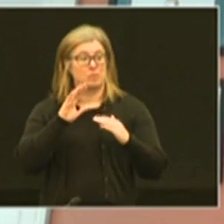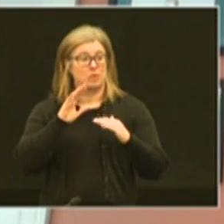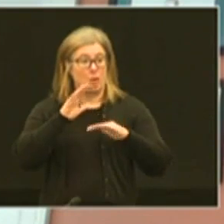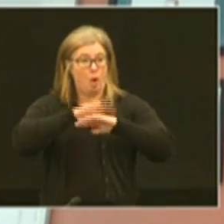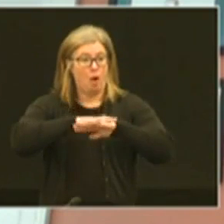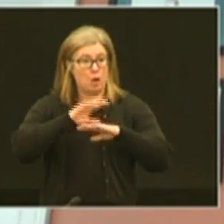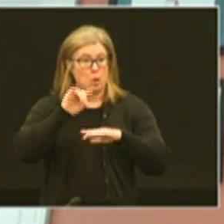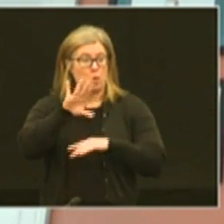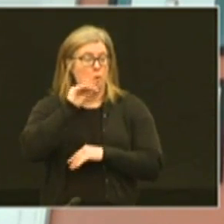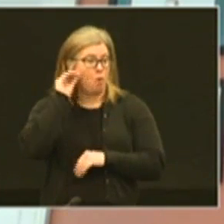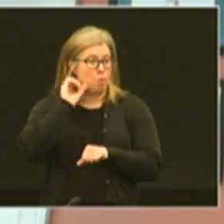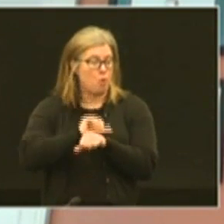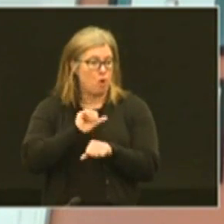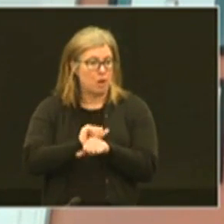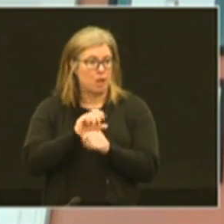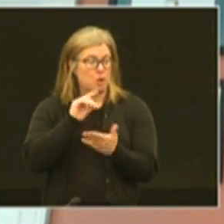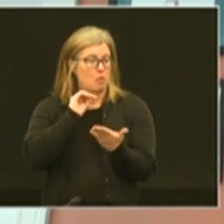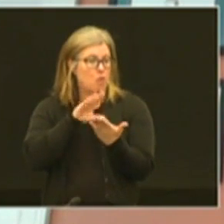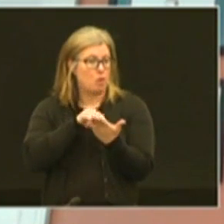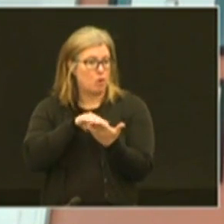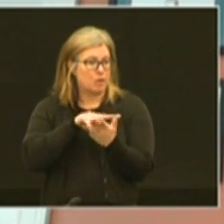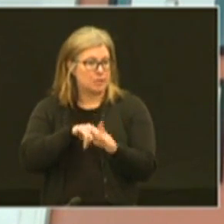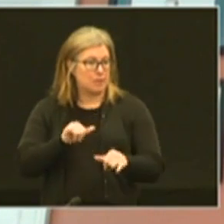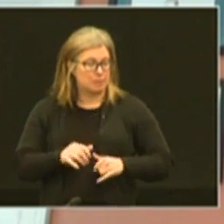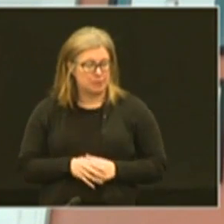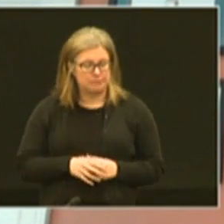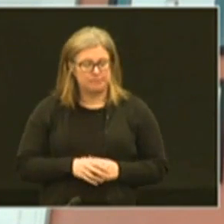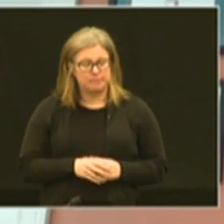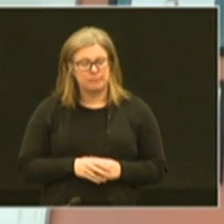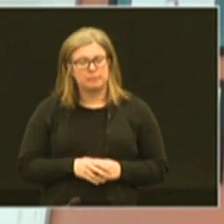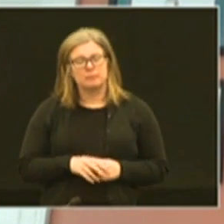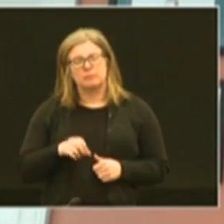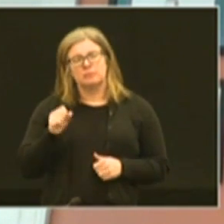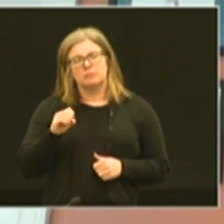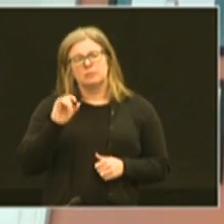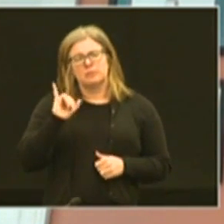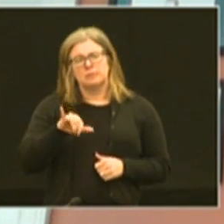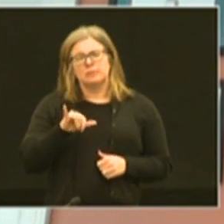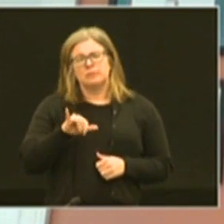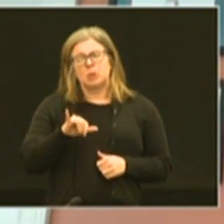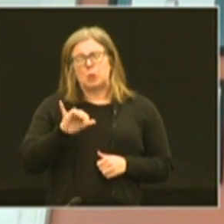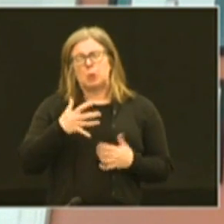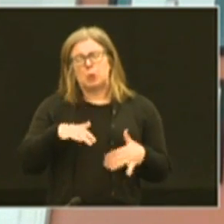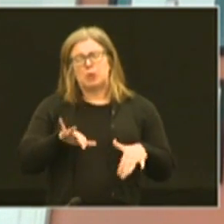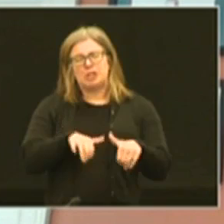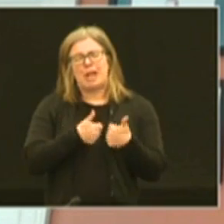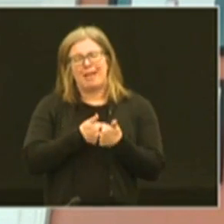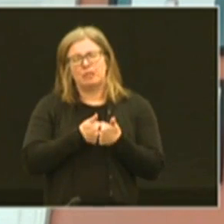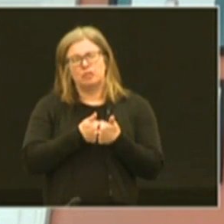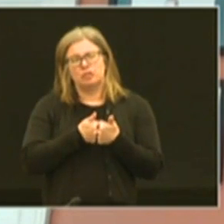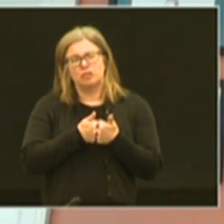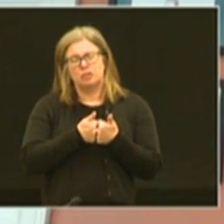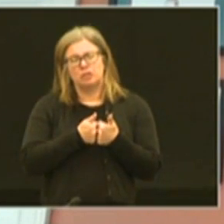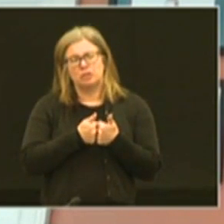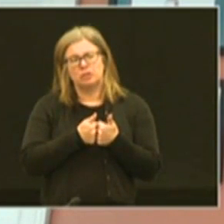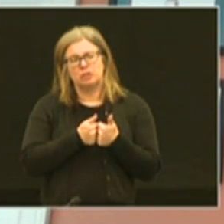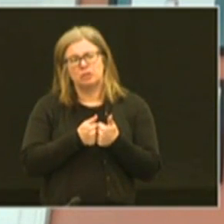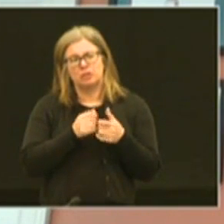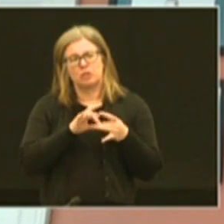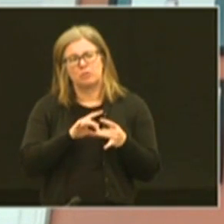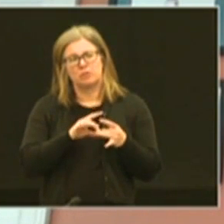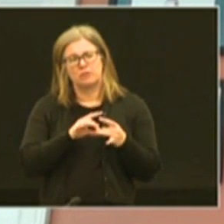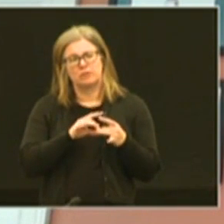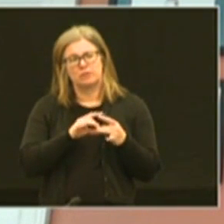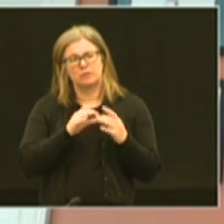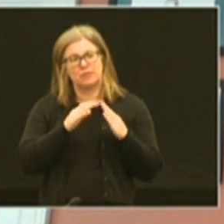their homework and do their learning at the same time. So this presents some real challenges to start off with in terms of our city